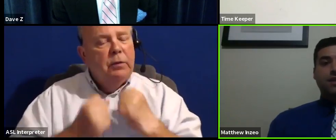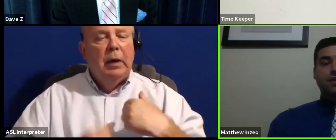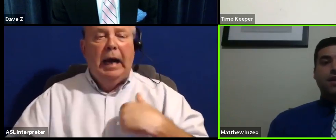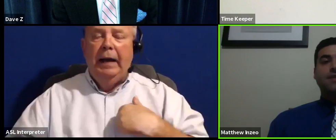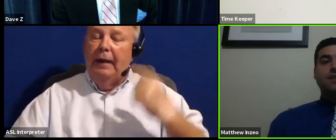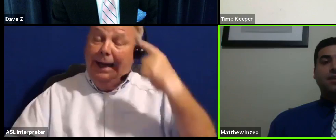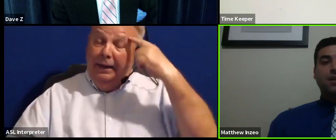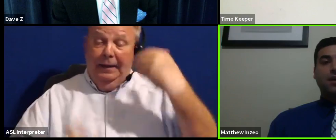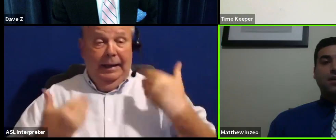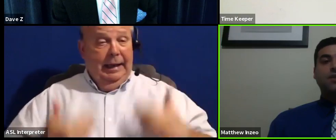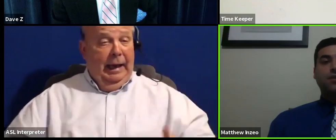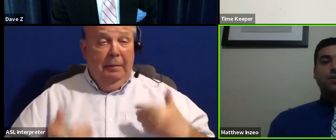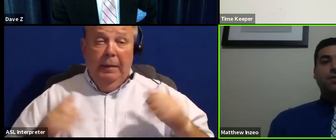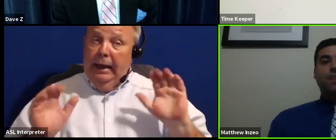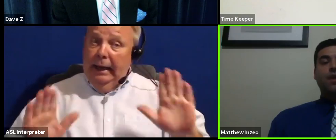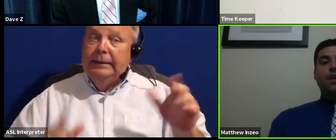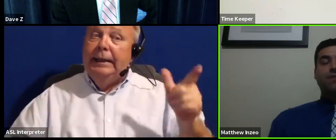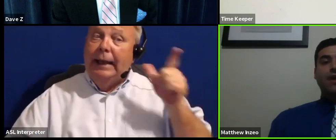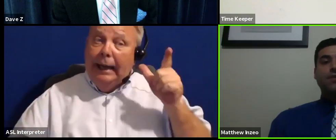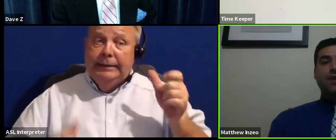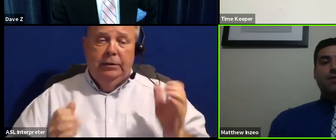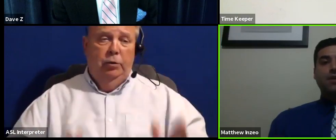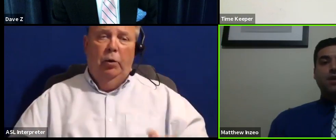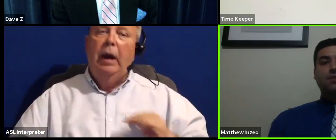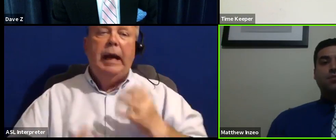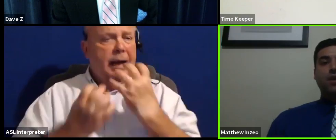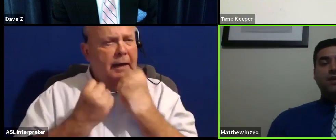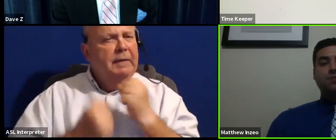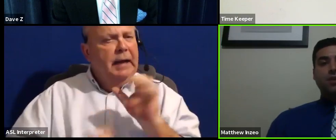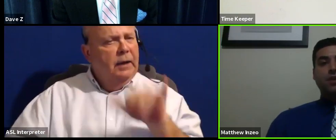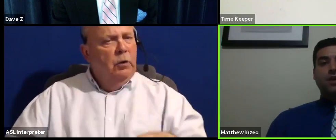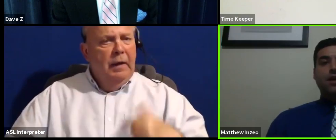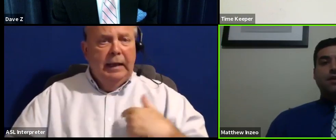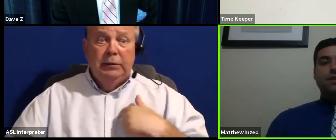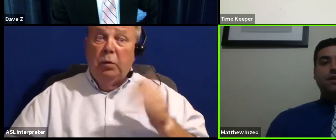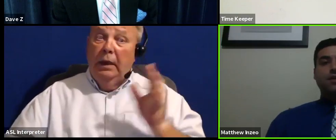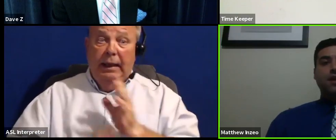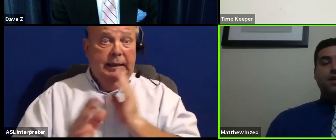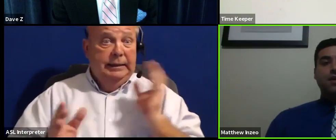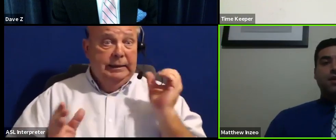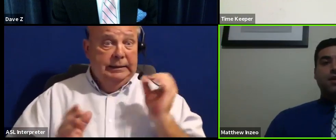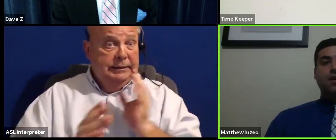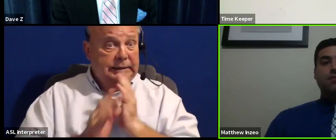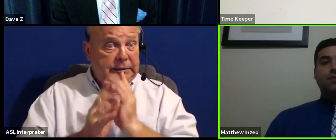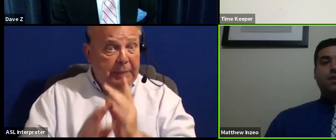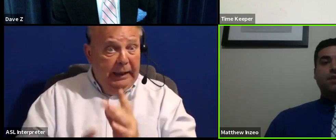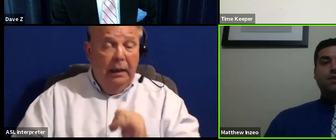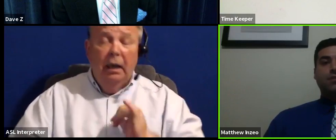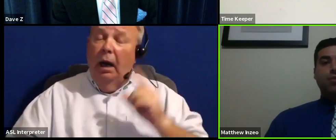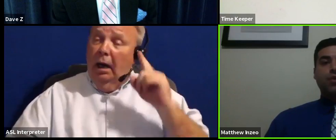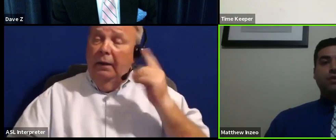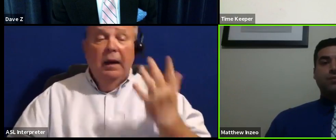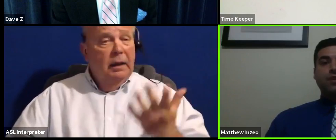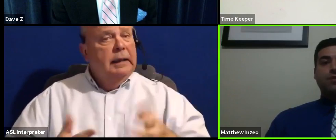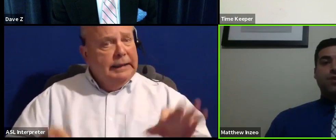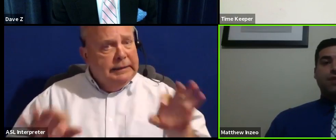excellent listener. And I value that because when I speak, I think that it's important to speak when you have